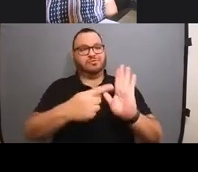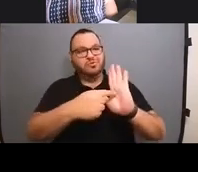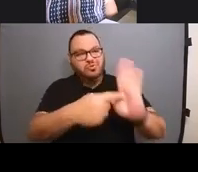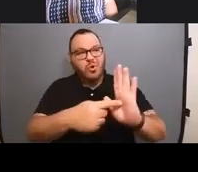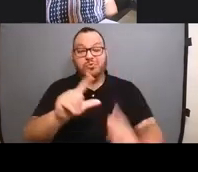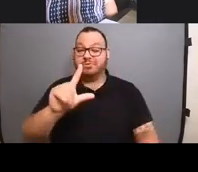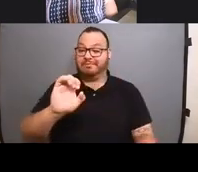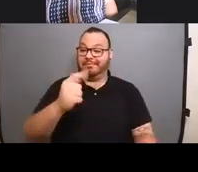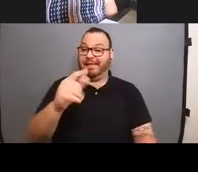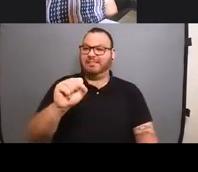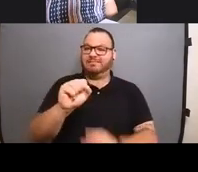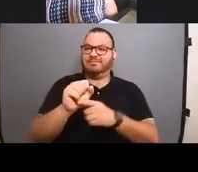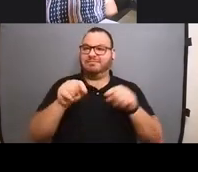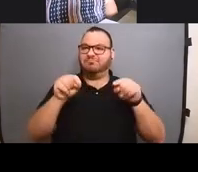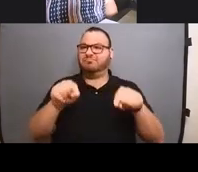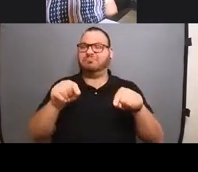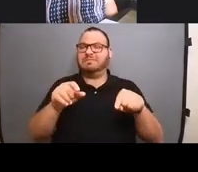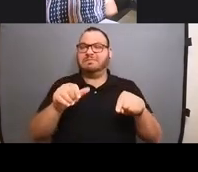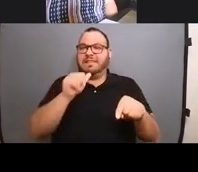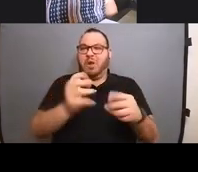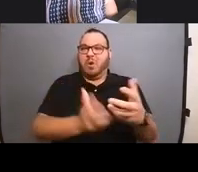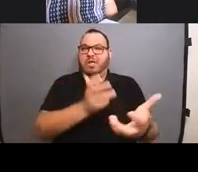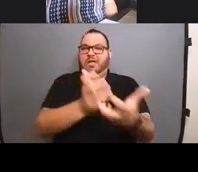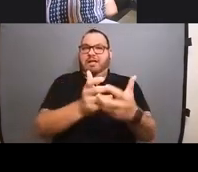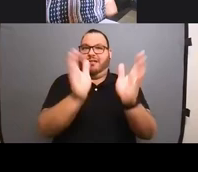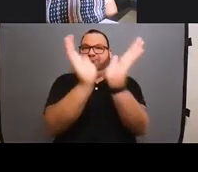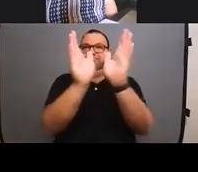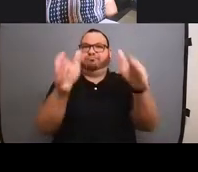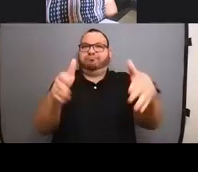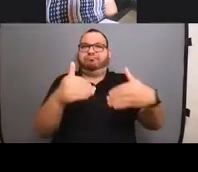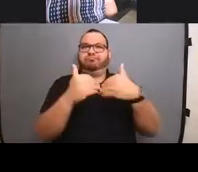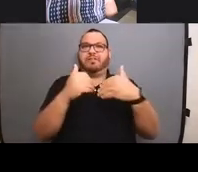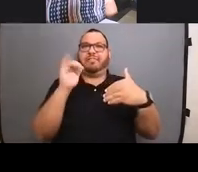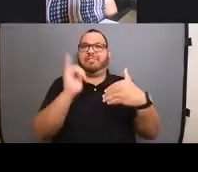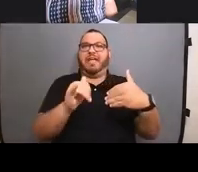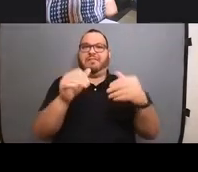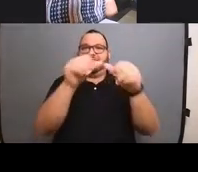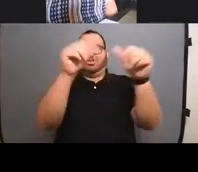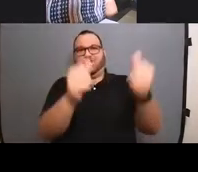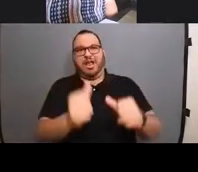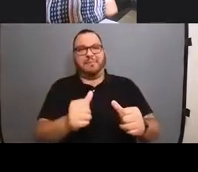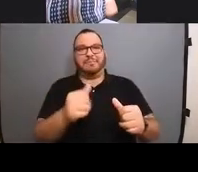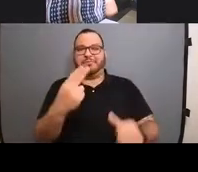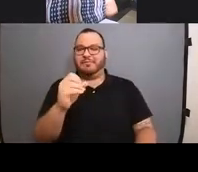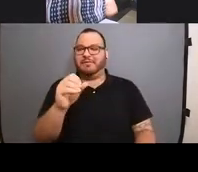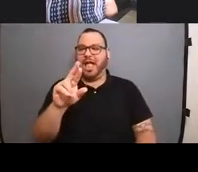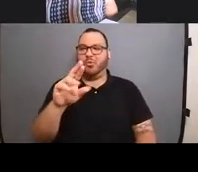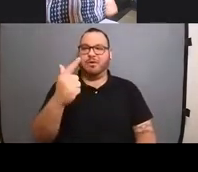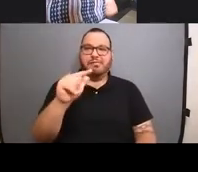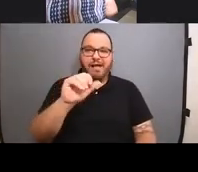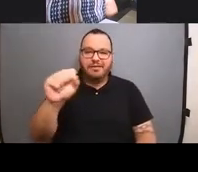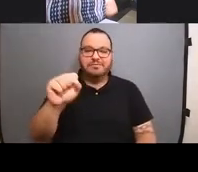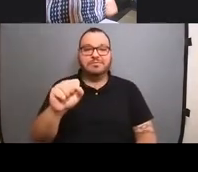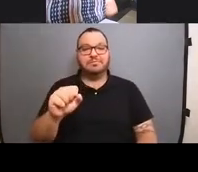not, um, you know, that don't fit into an hourglass frame and the bellies and the arms and the stretch marks and all of the